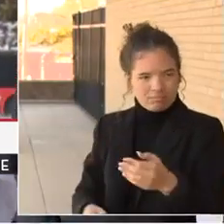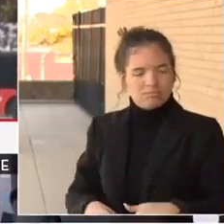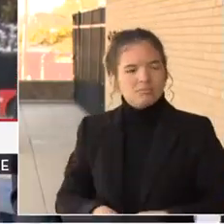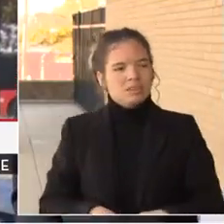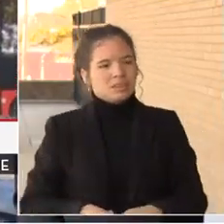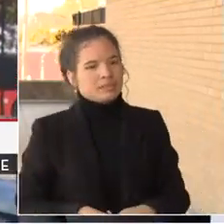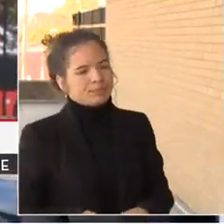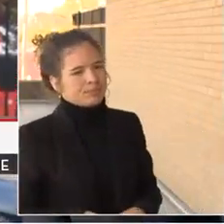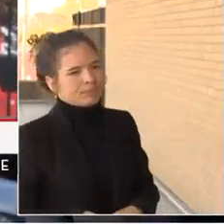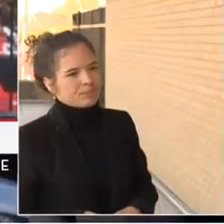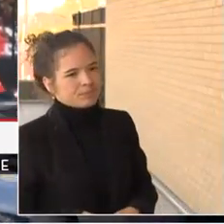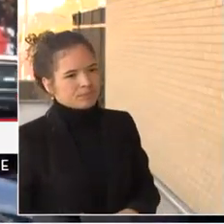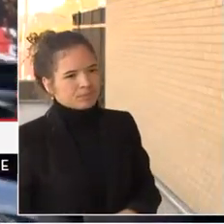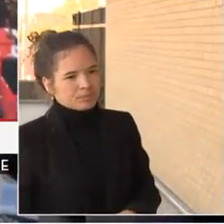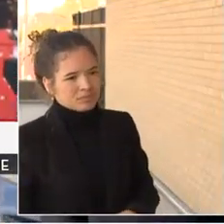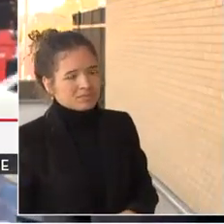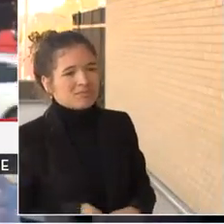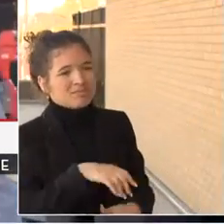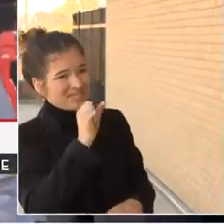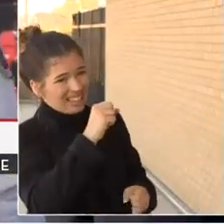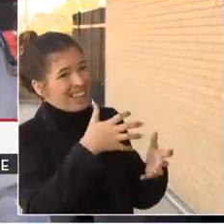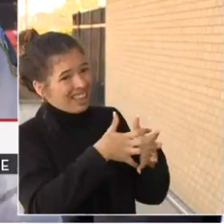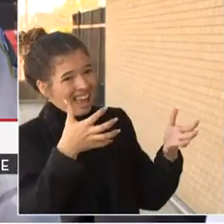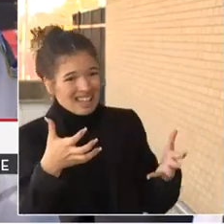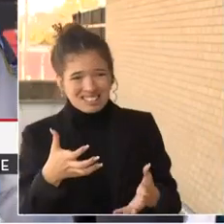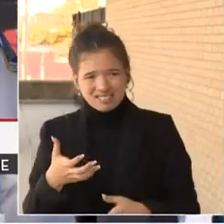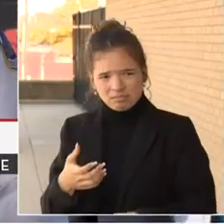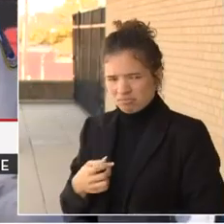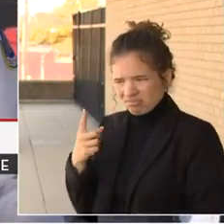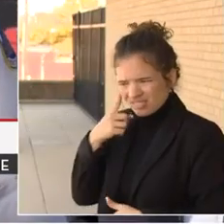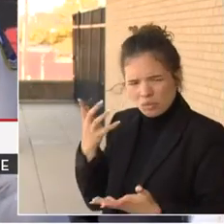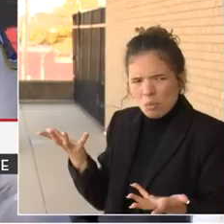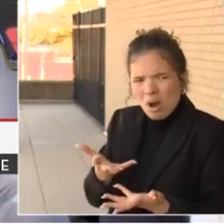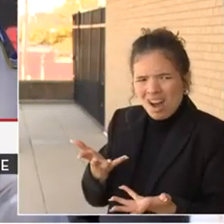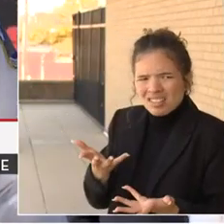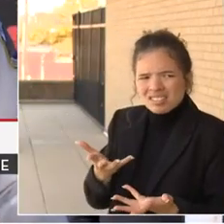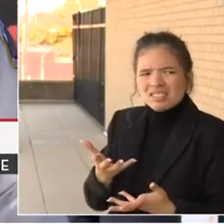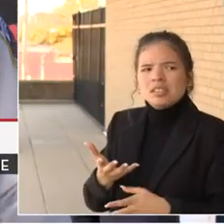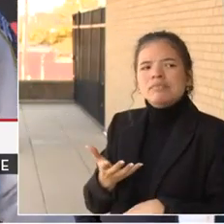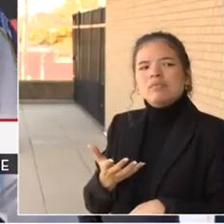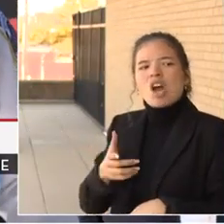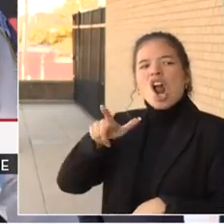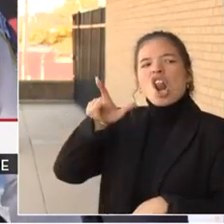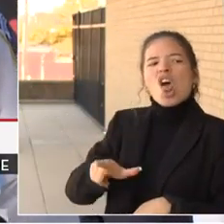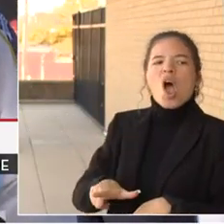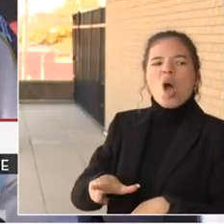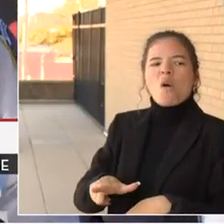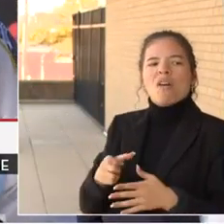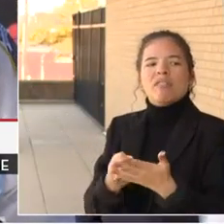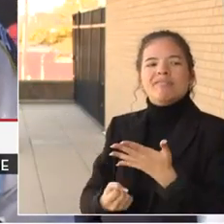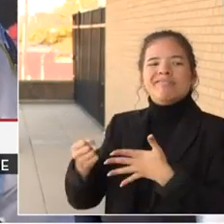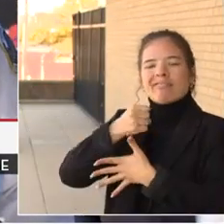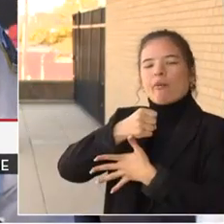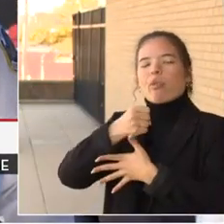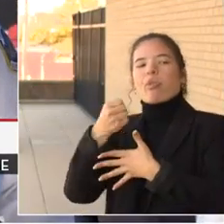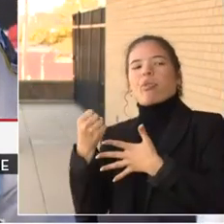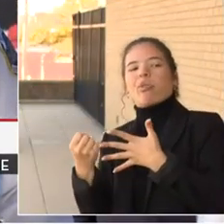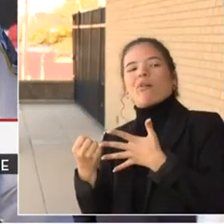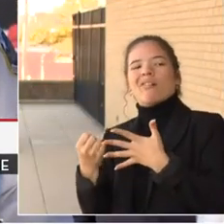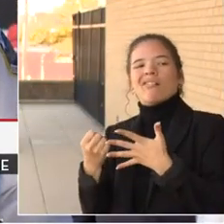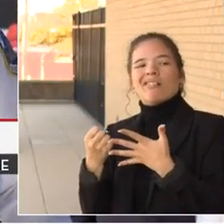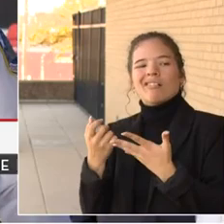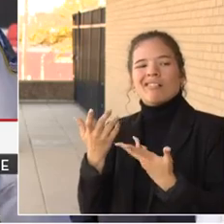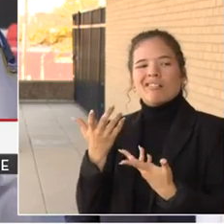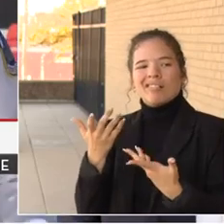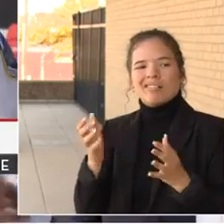We hear what a lot? A lot. Essentially that the police, this is a low priority crime in terms of, in terms of police officers. And of course,